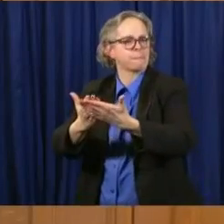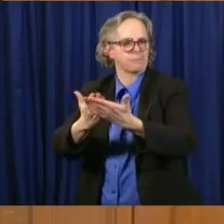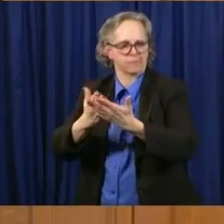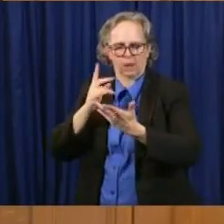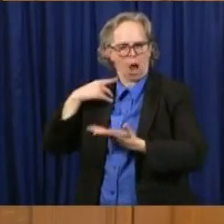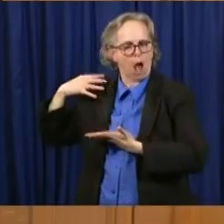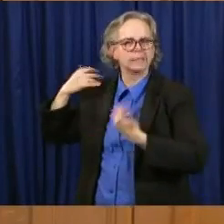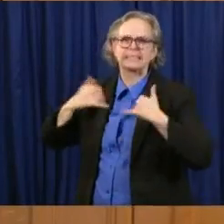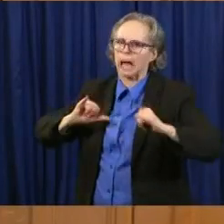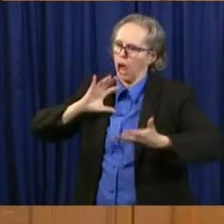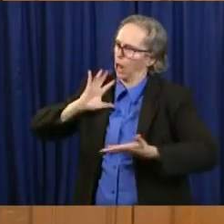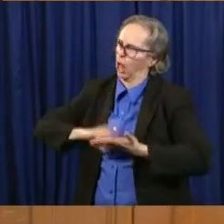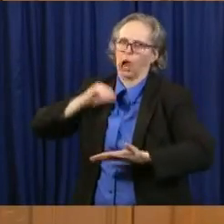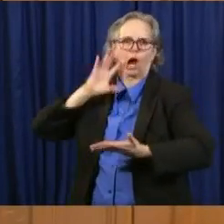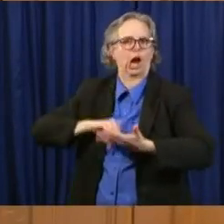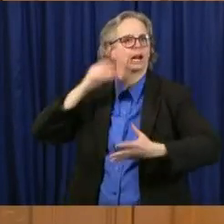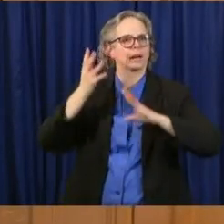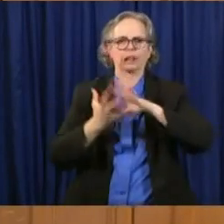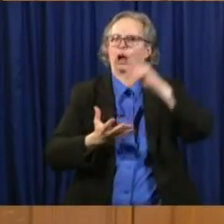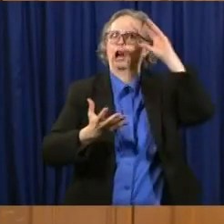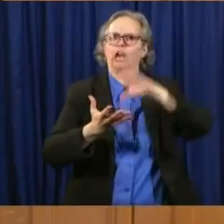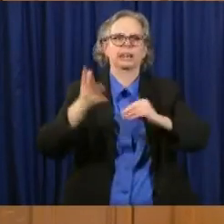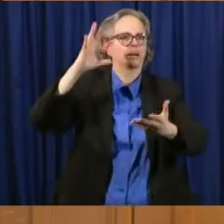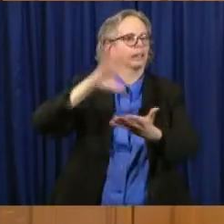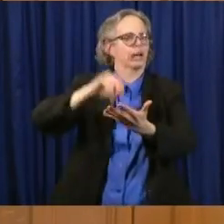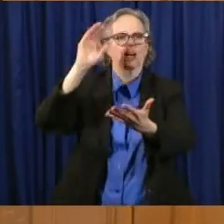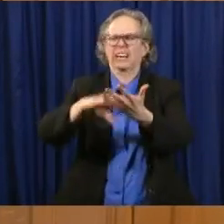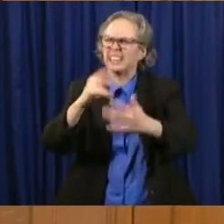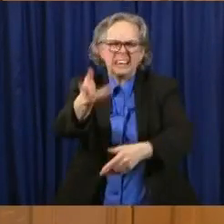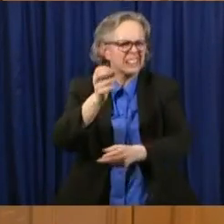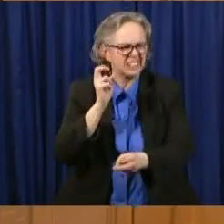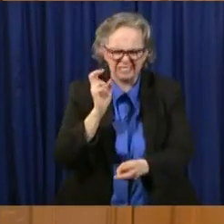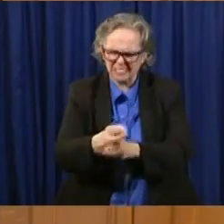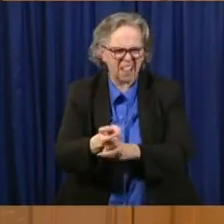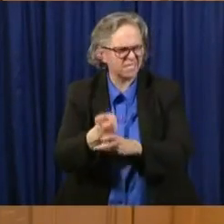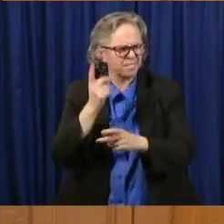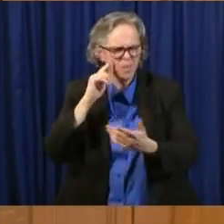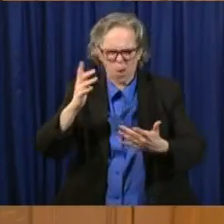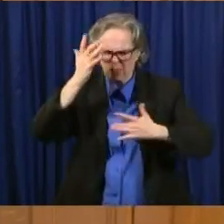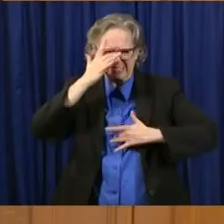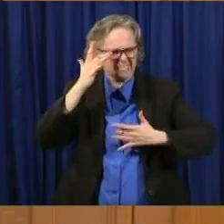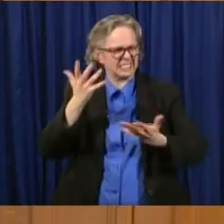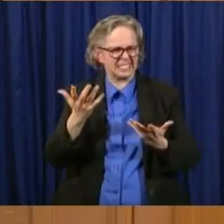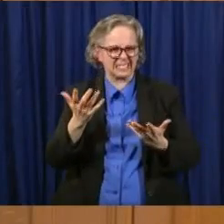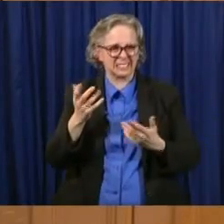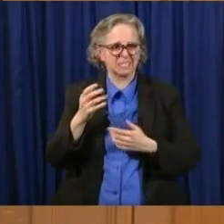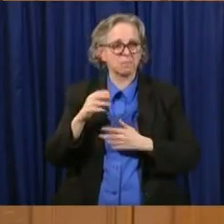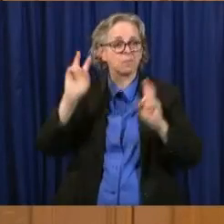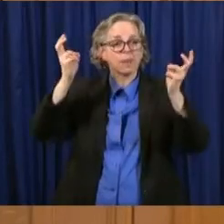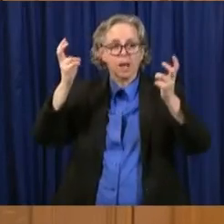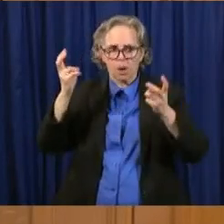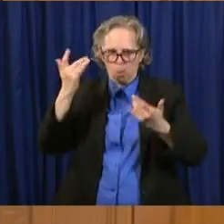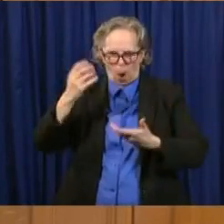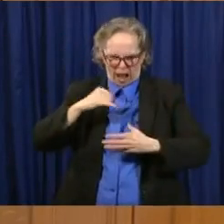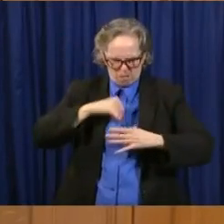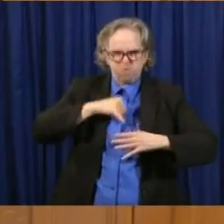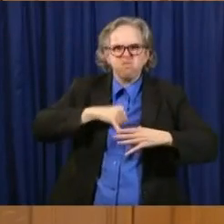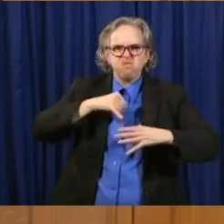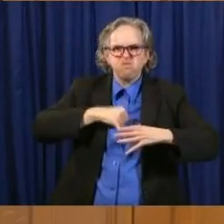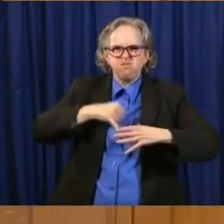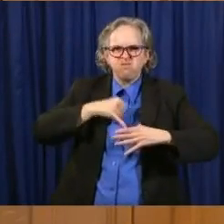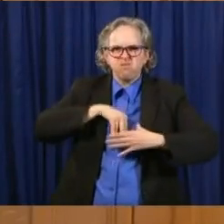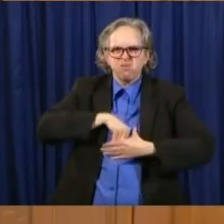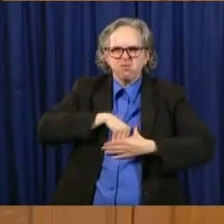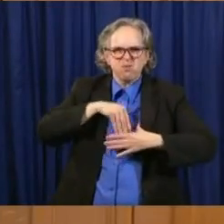long incubation period in this disease. So we have people who are asymptomatic who have the disease. By the